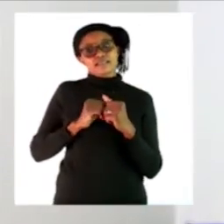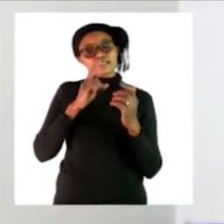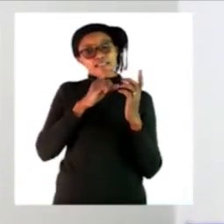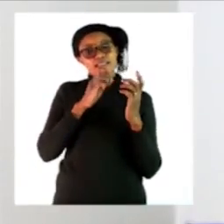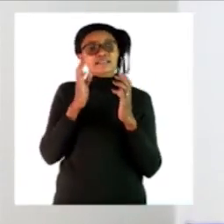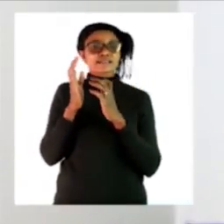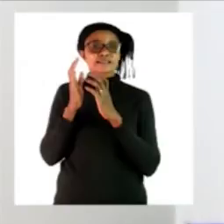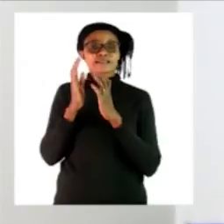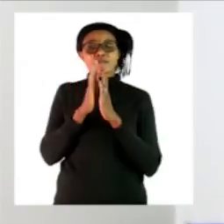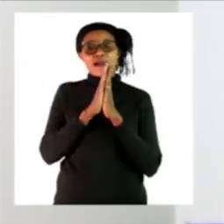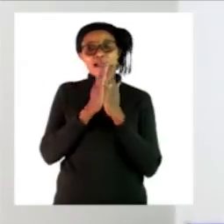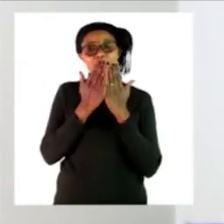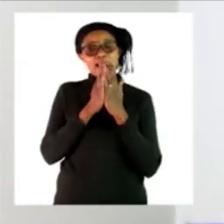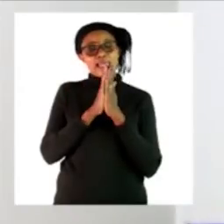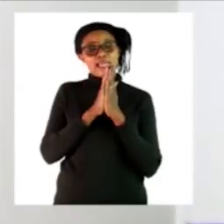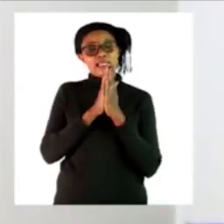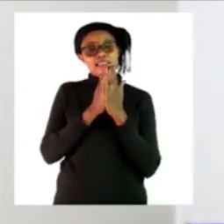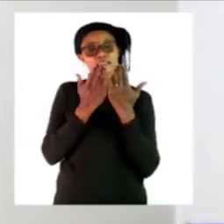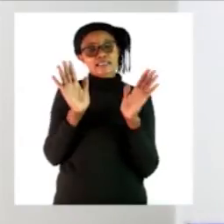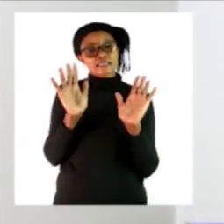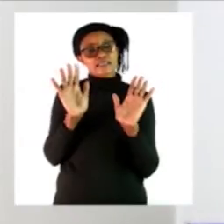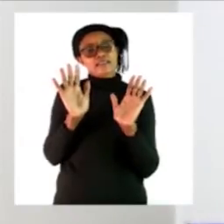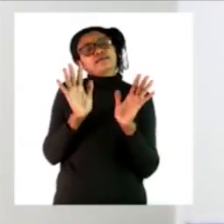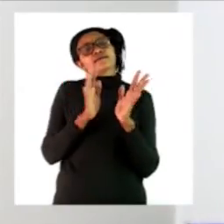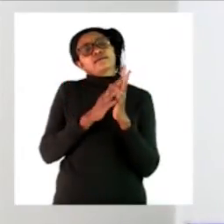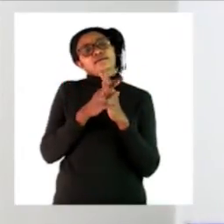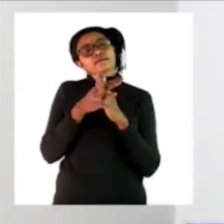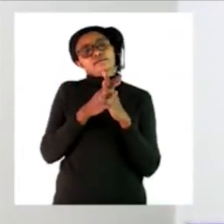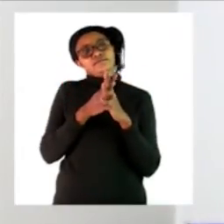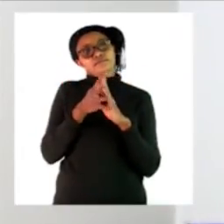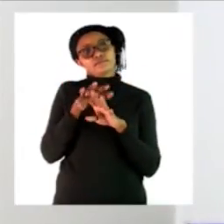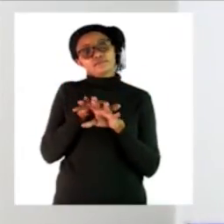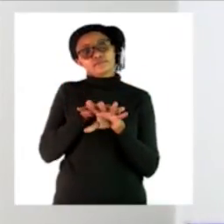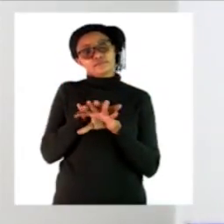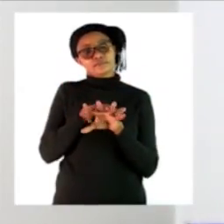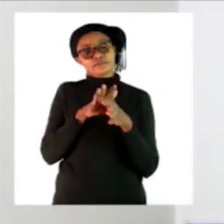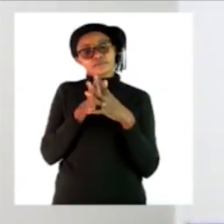sanitizing of our hands and between the fingers